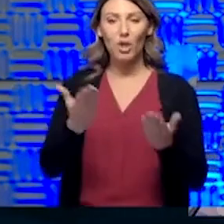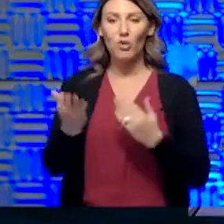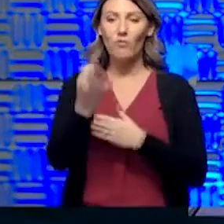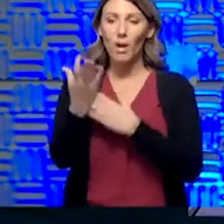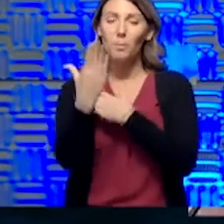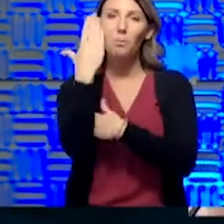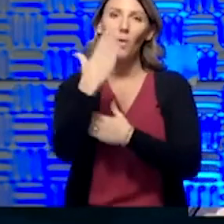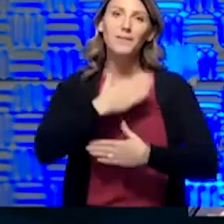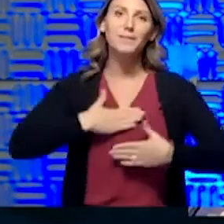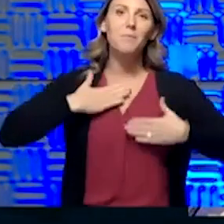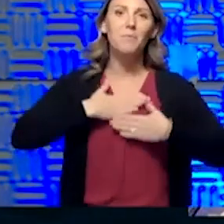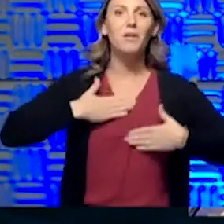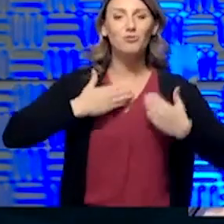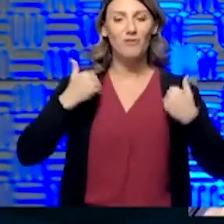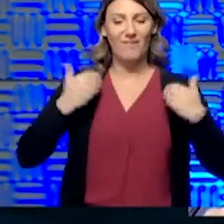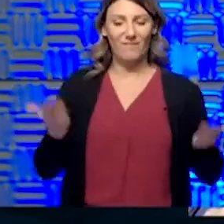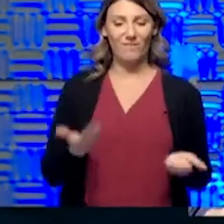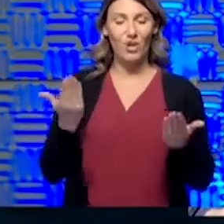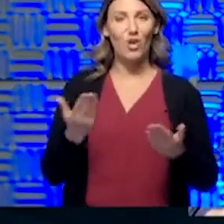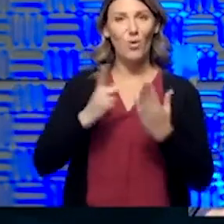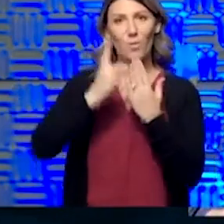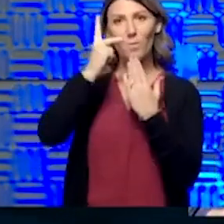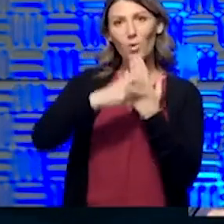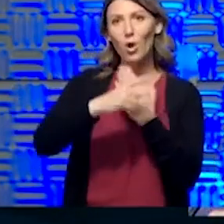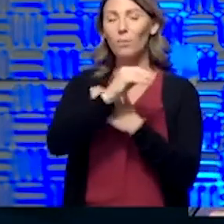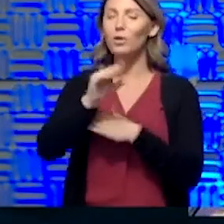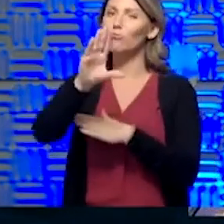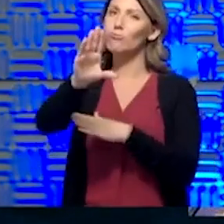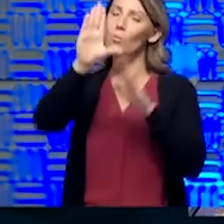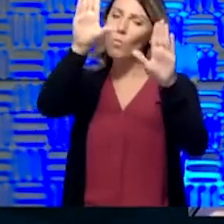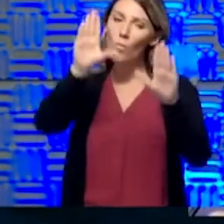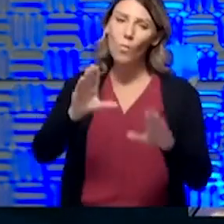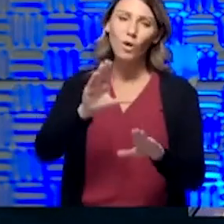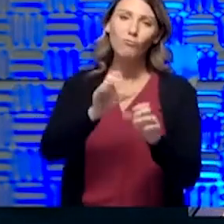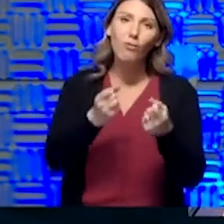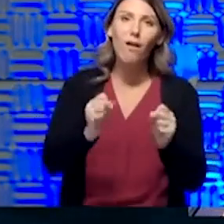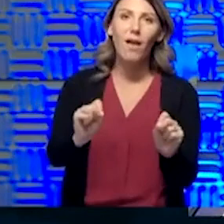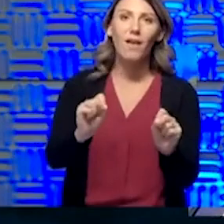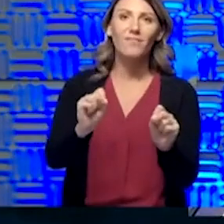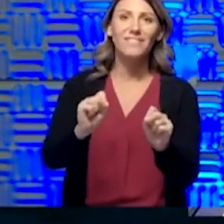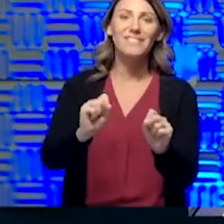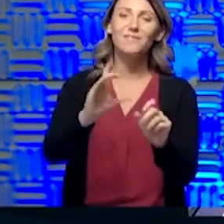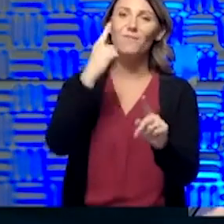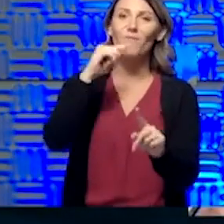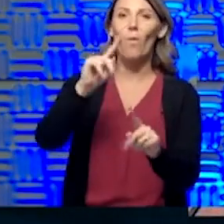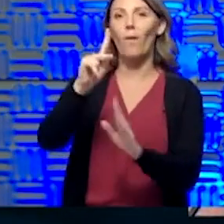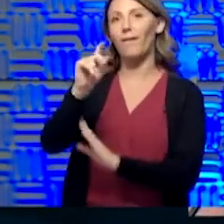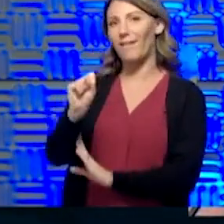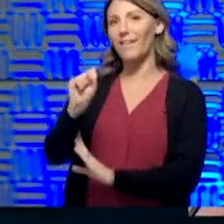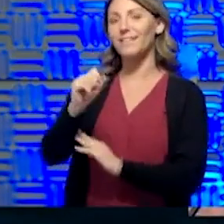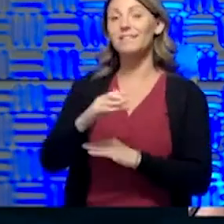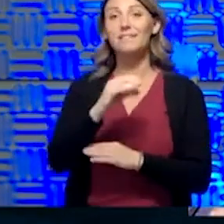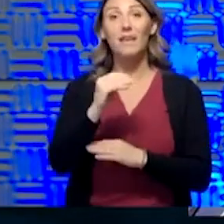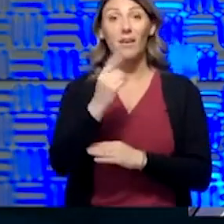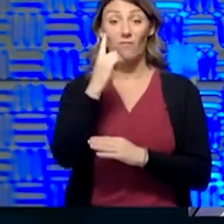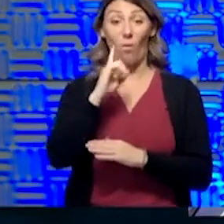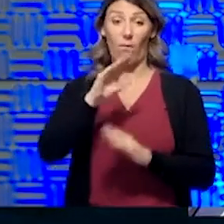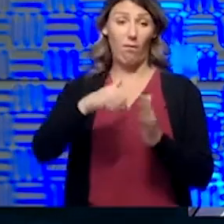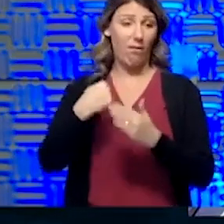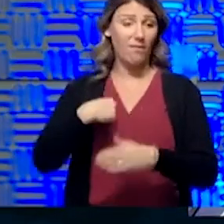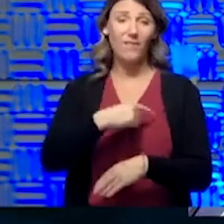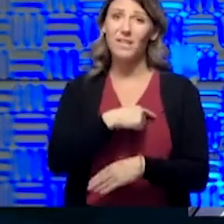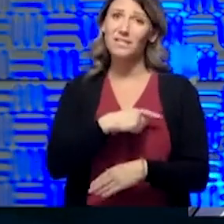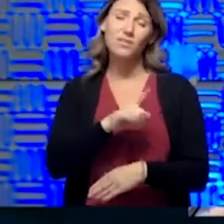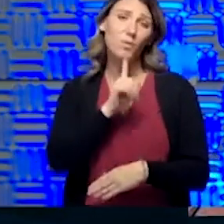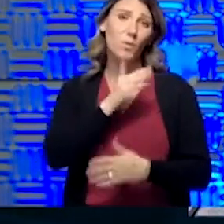always a pleasure to have you on the program and your great efforts on behalf of the state of Kansas and for all of us. It